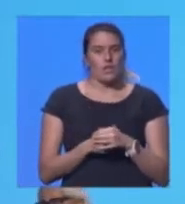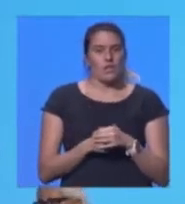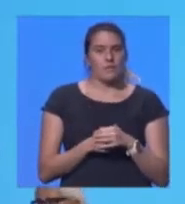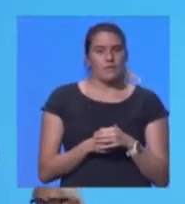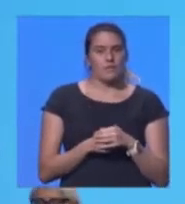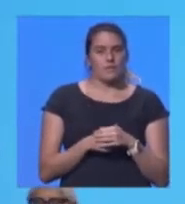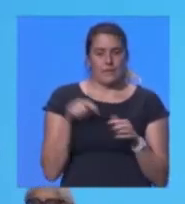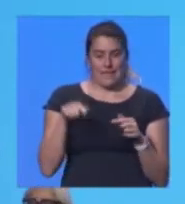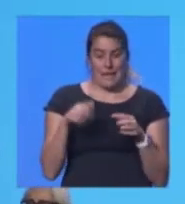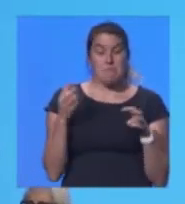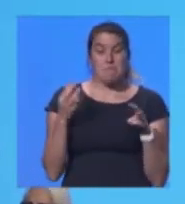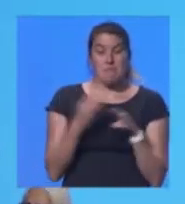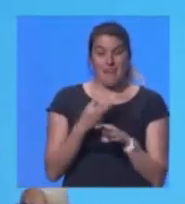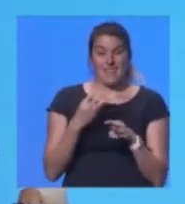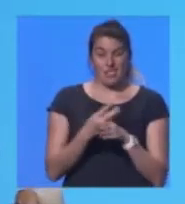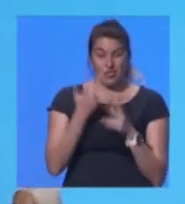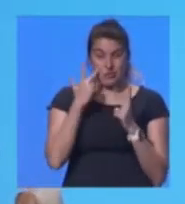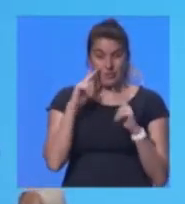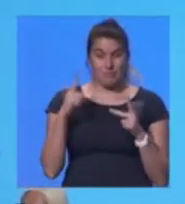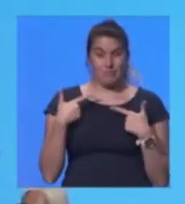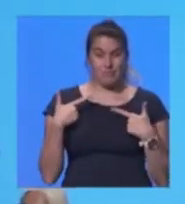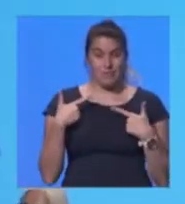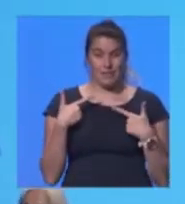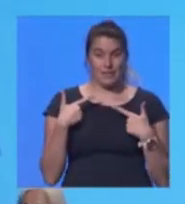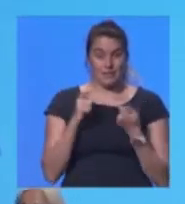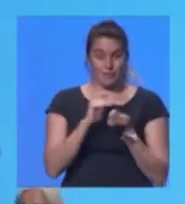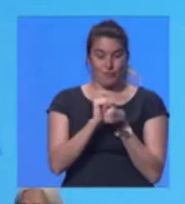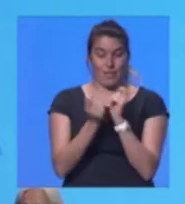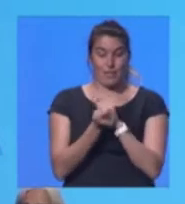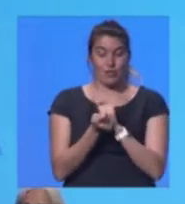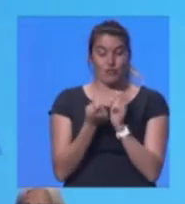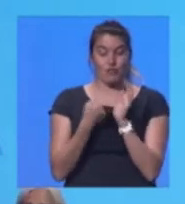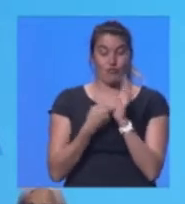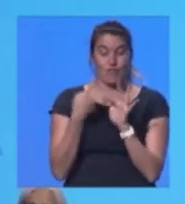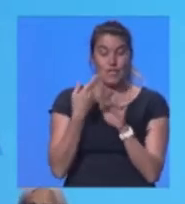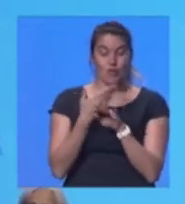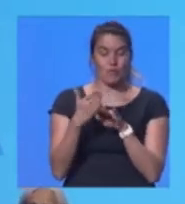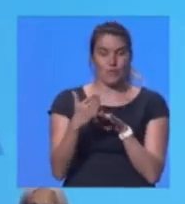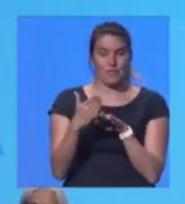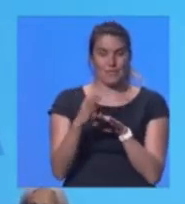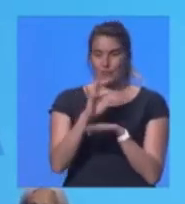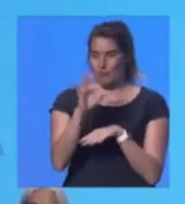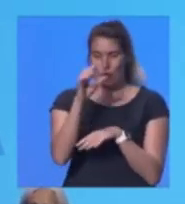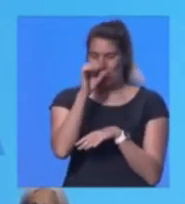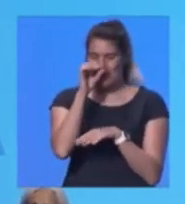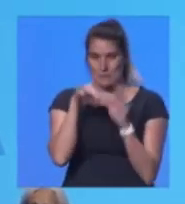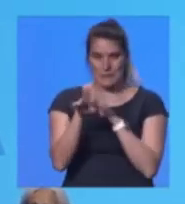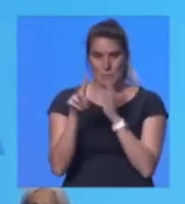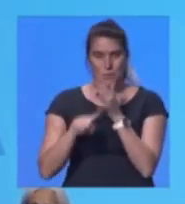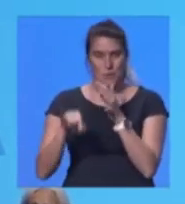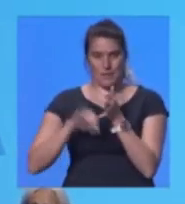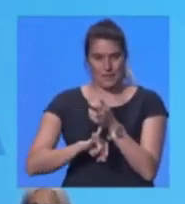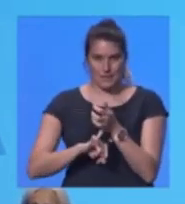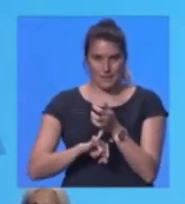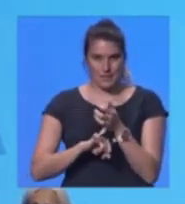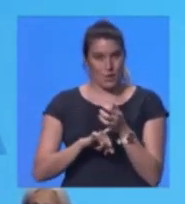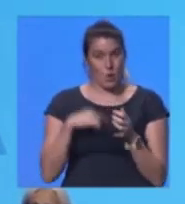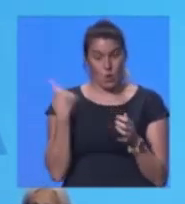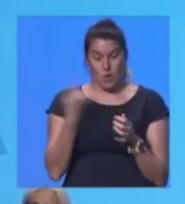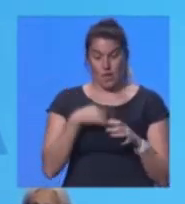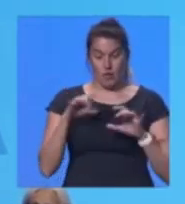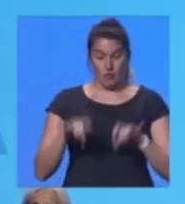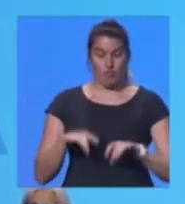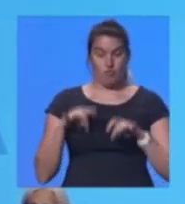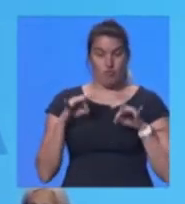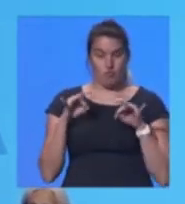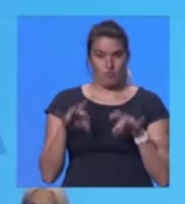mathematically and practically that transition to renewables for the US is not possible. Now, I'm aware in Australia